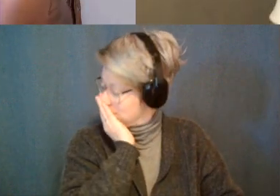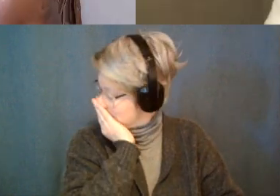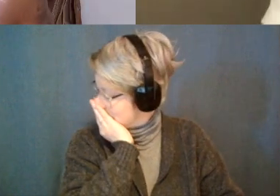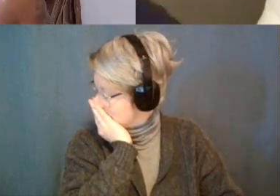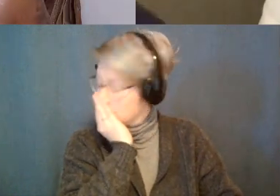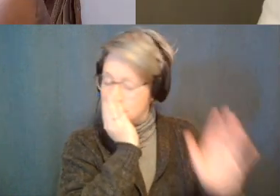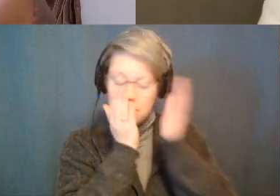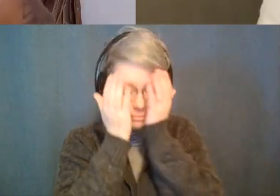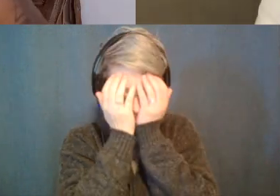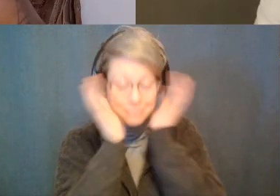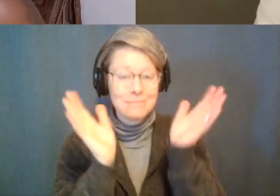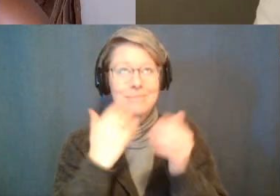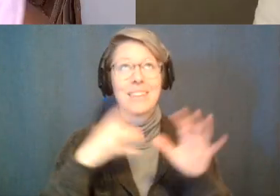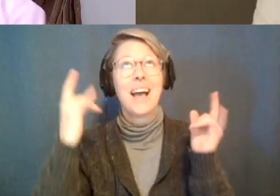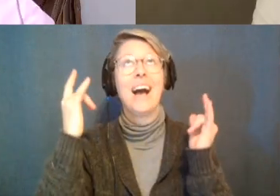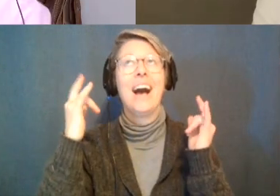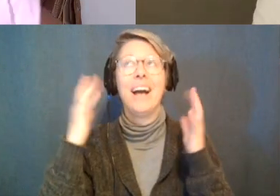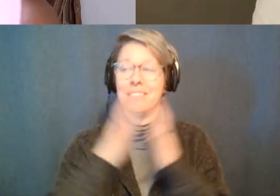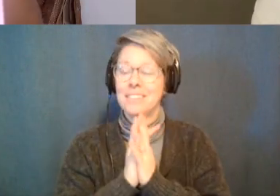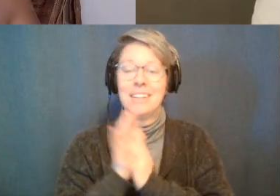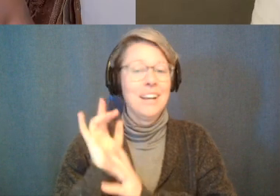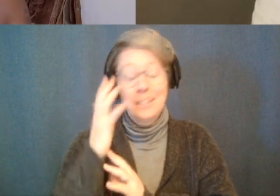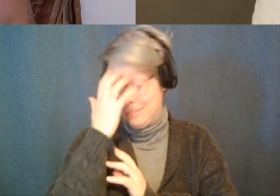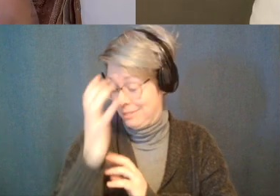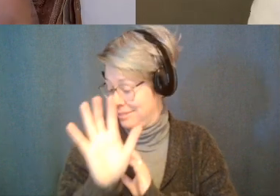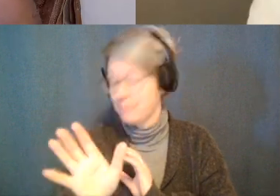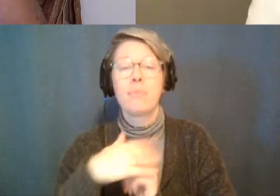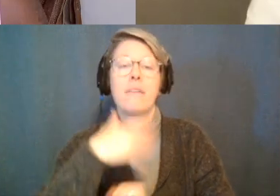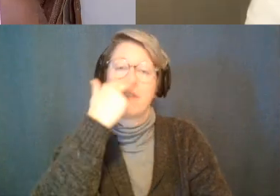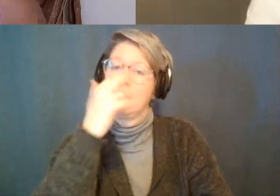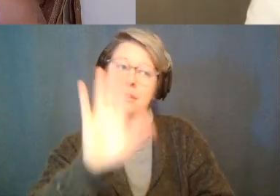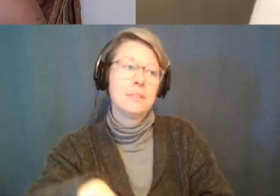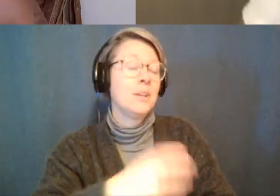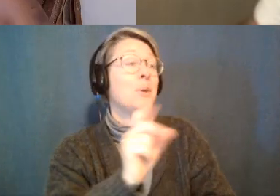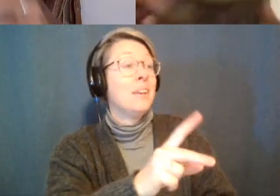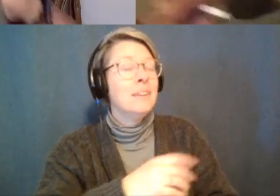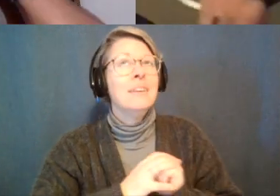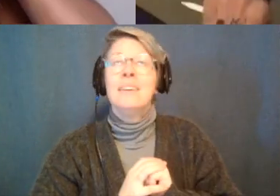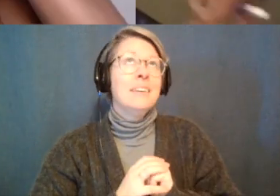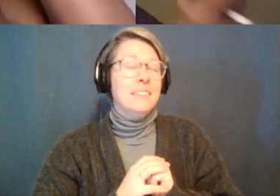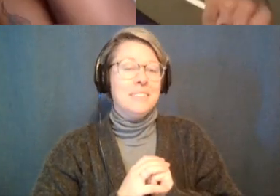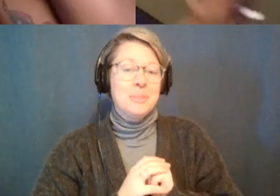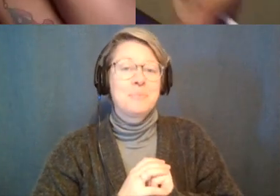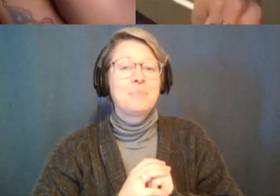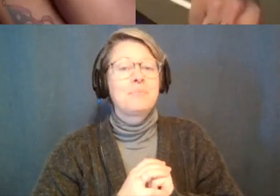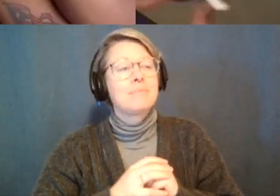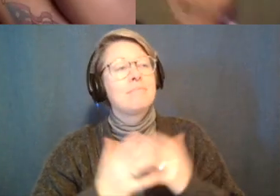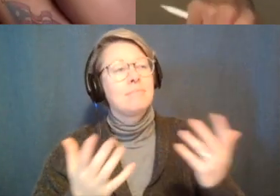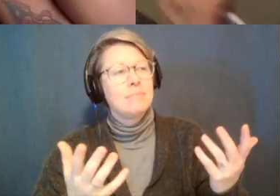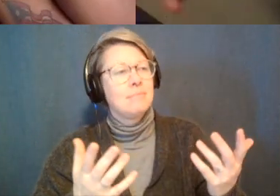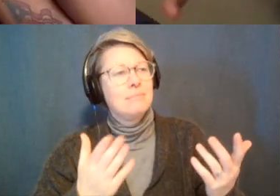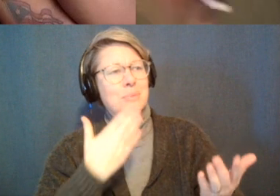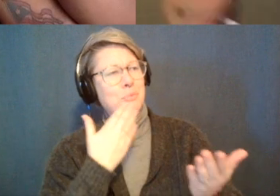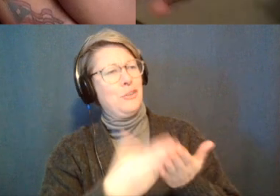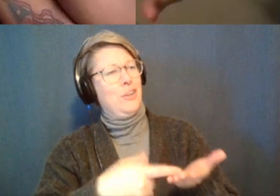oh that's funny okay well i mean this has been a pretty good